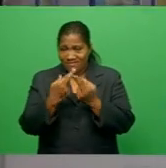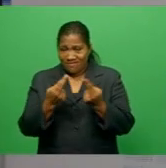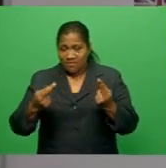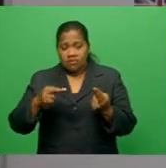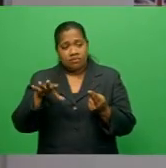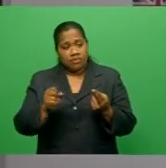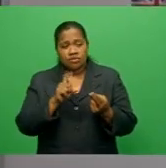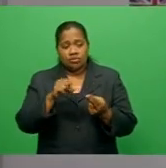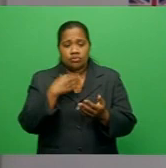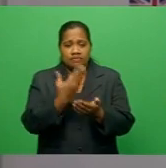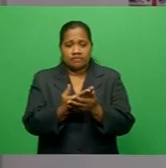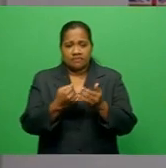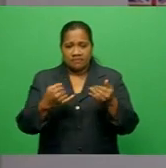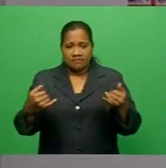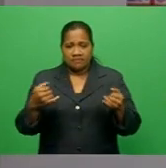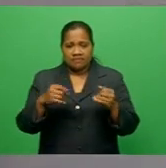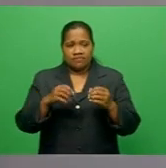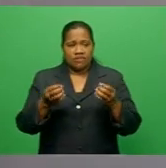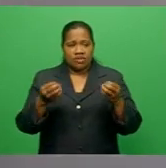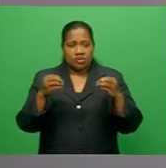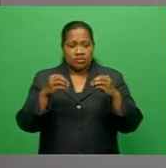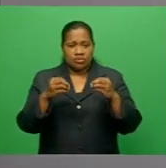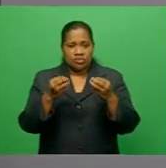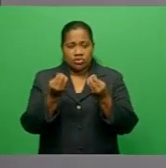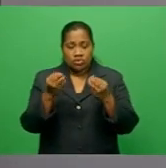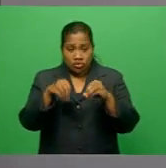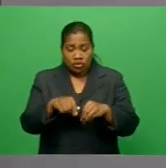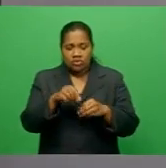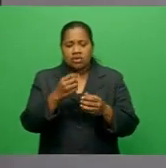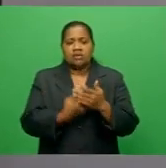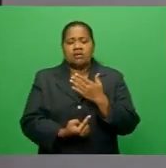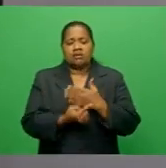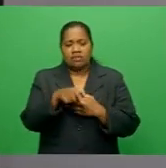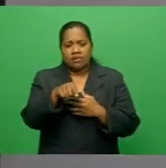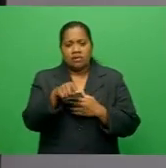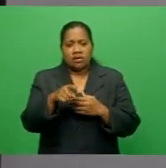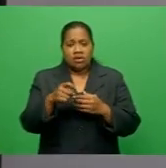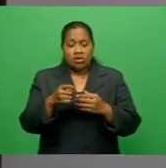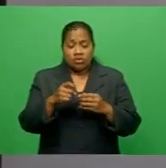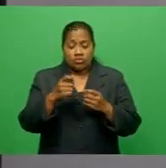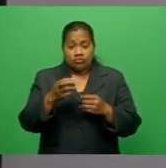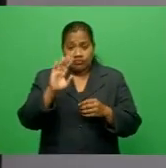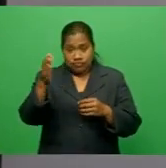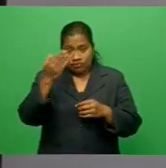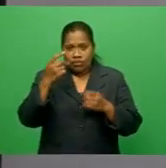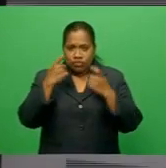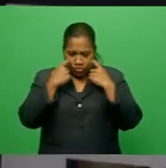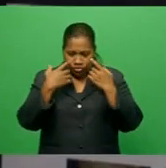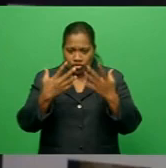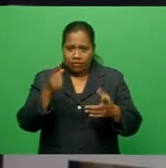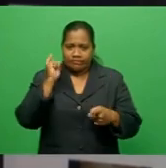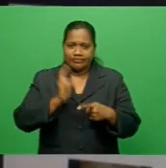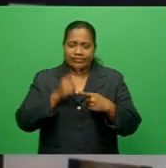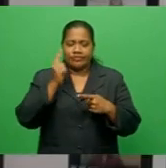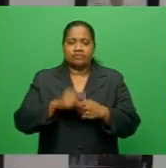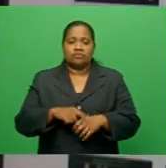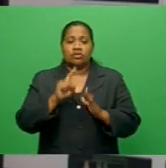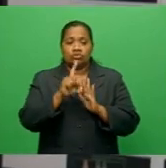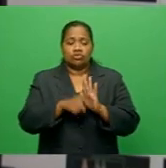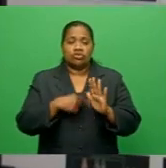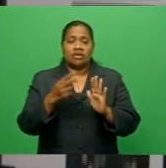search using the keyword-specific regional channel, and the results will show up immediately. Chosa Yenonuga,